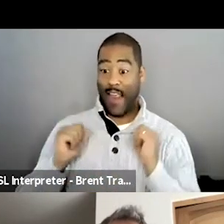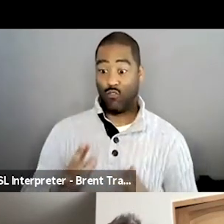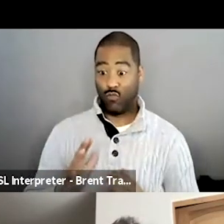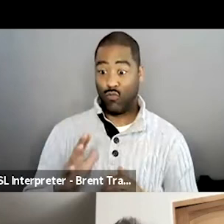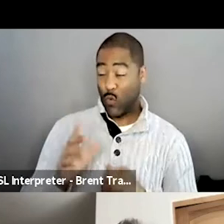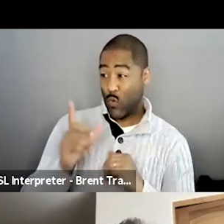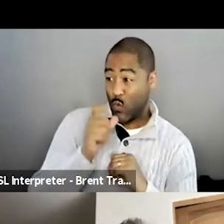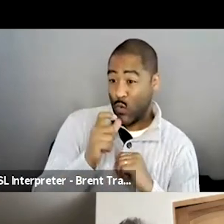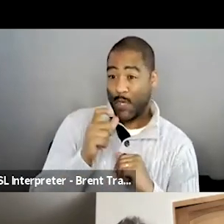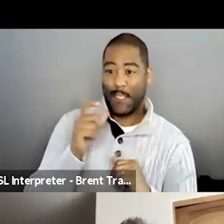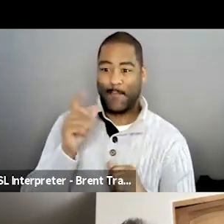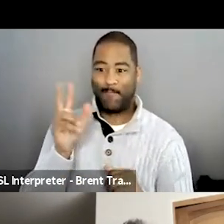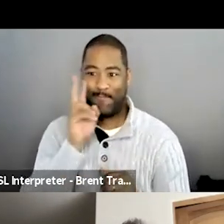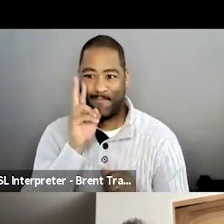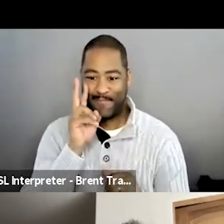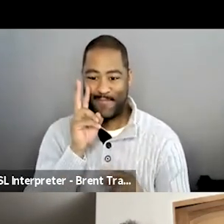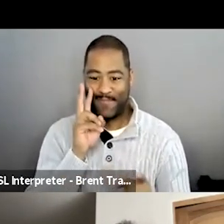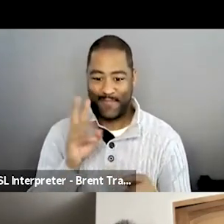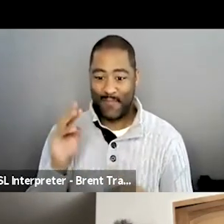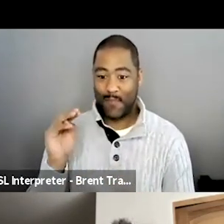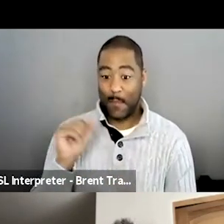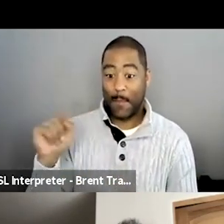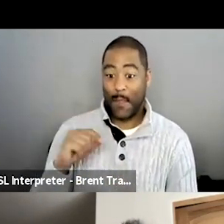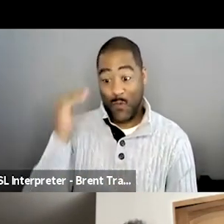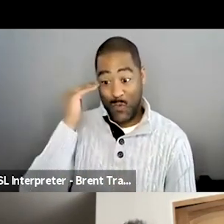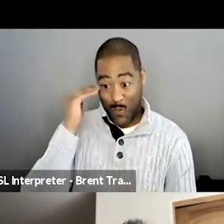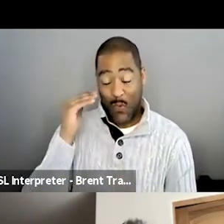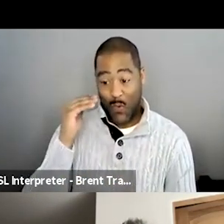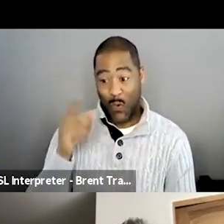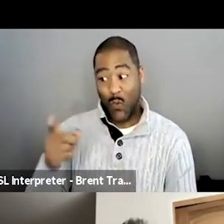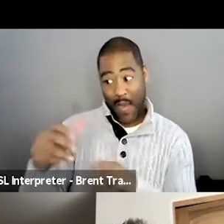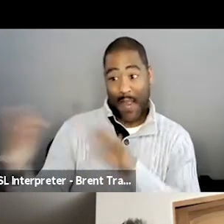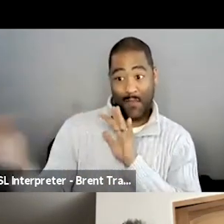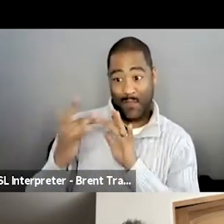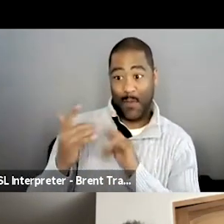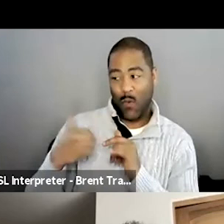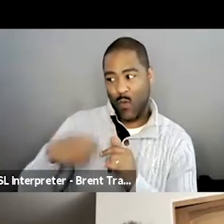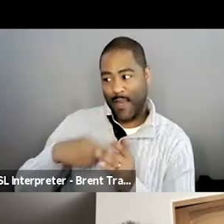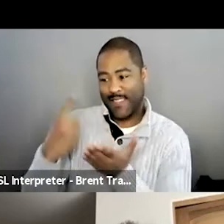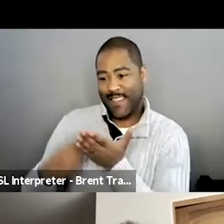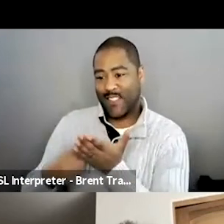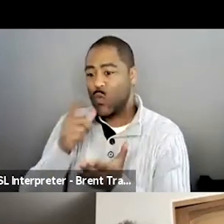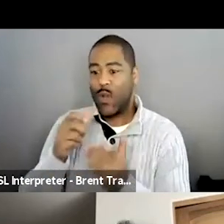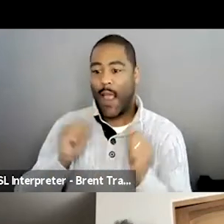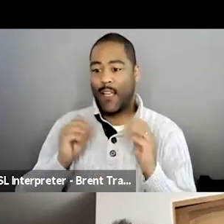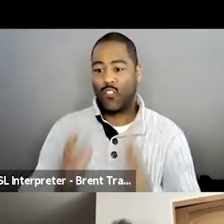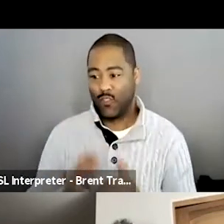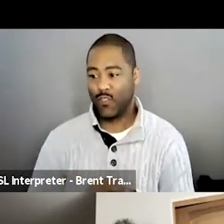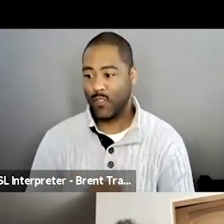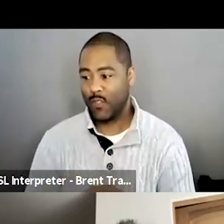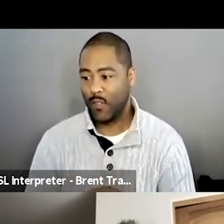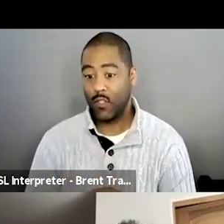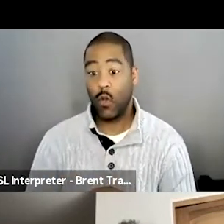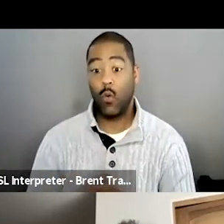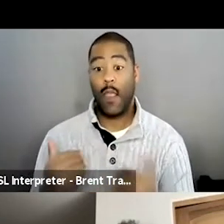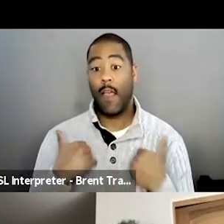Christina. I know. This is so great. Paul, do you have a final question? Cause we have time for